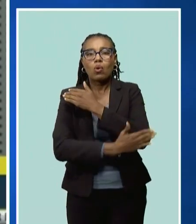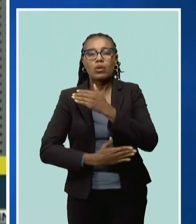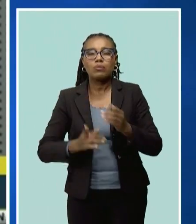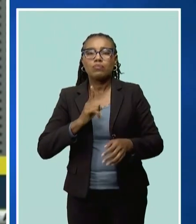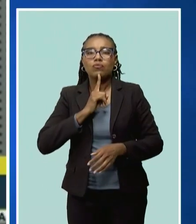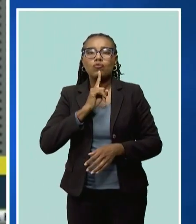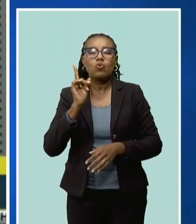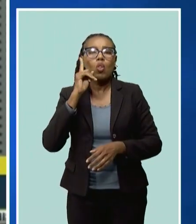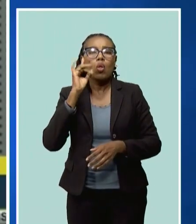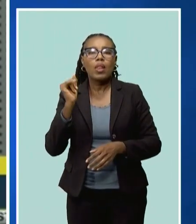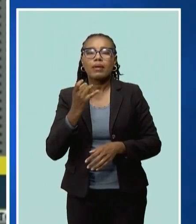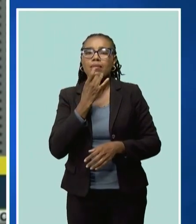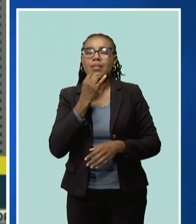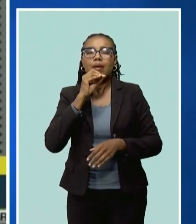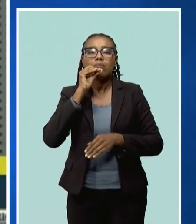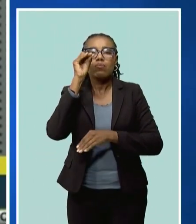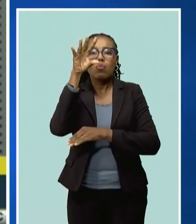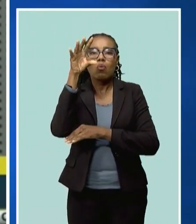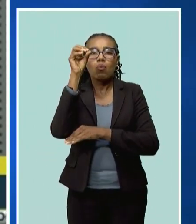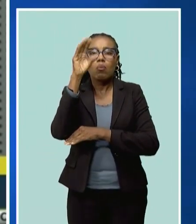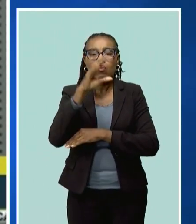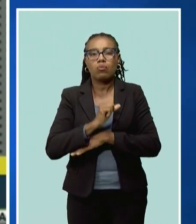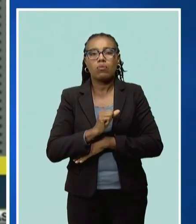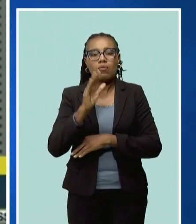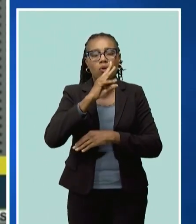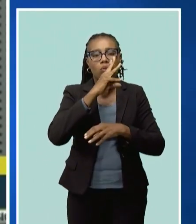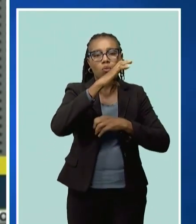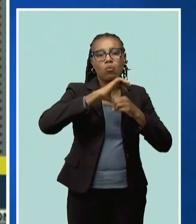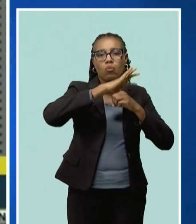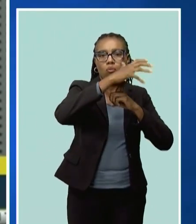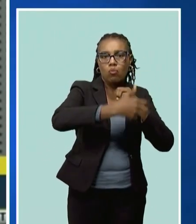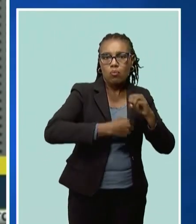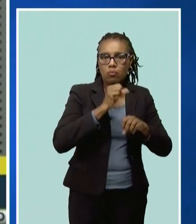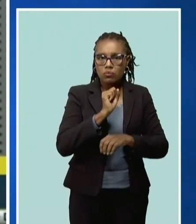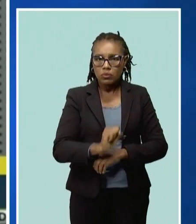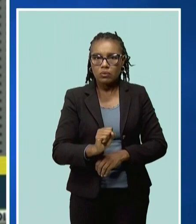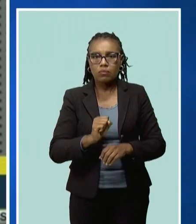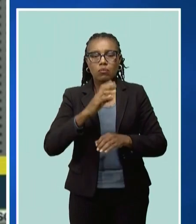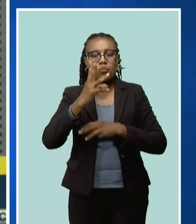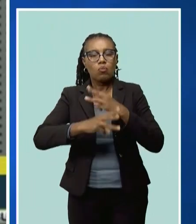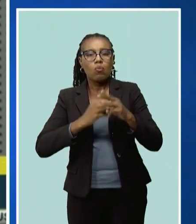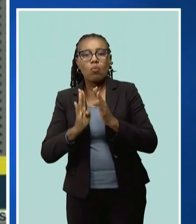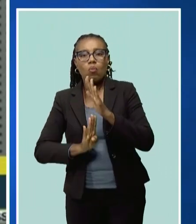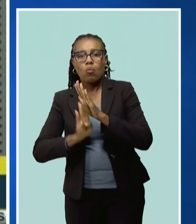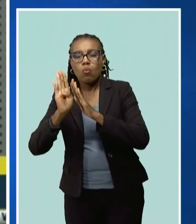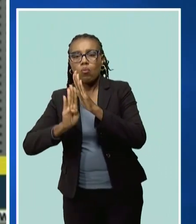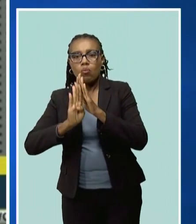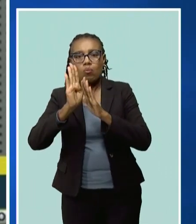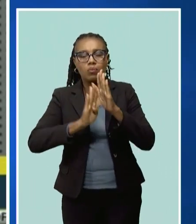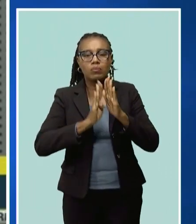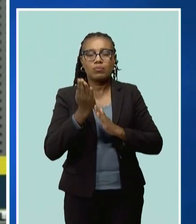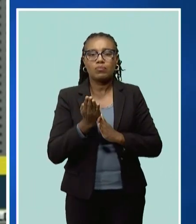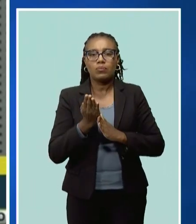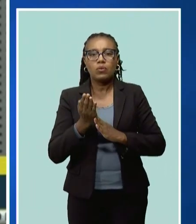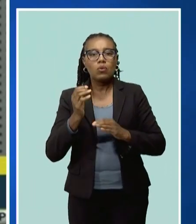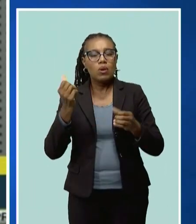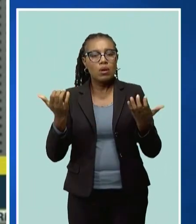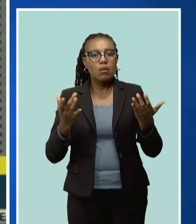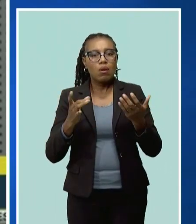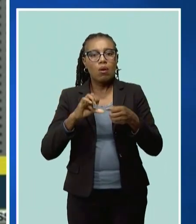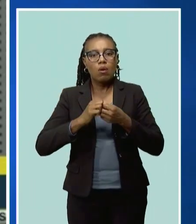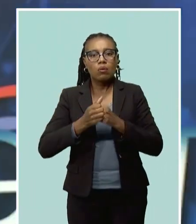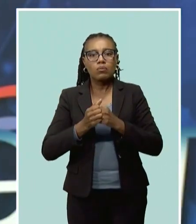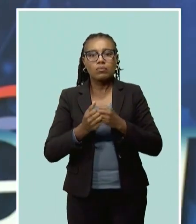true beacons of the global south and of the developing world with respect to innovation through science and technology.